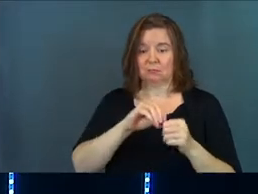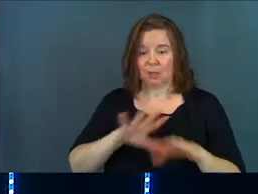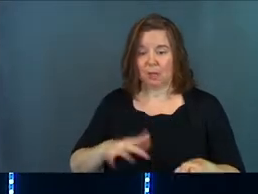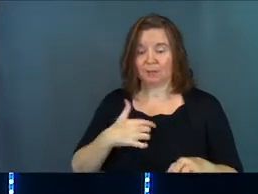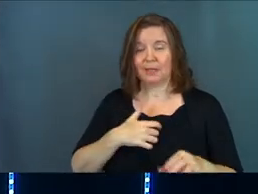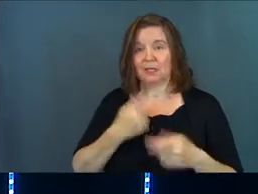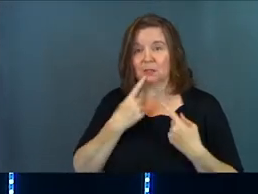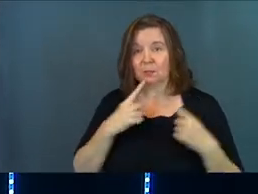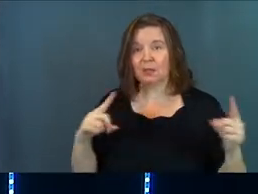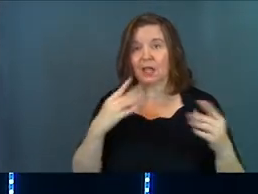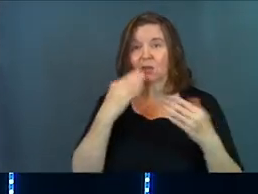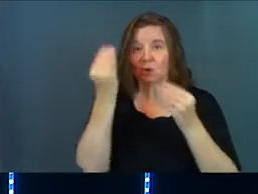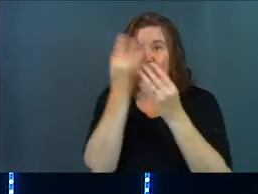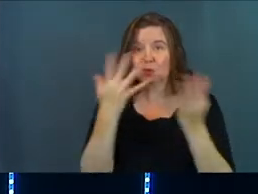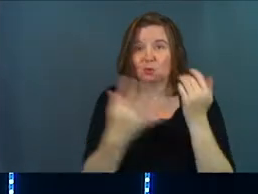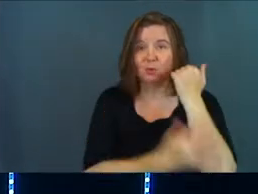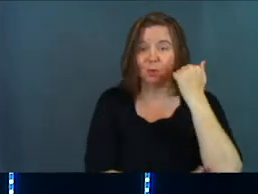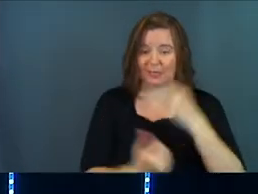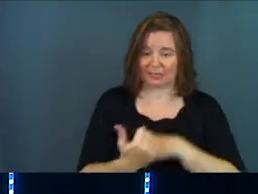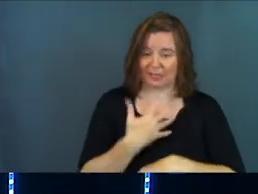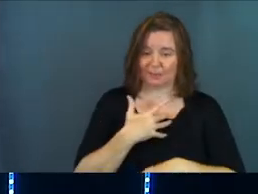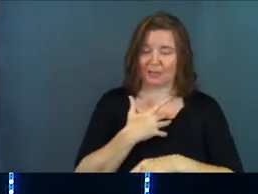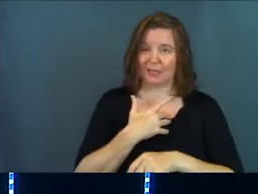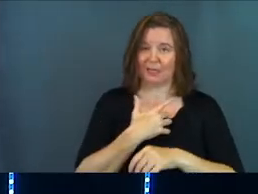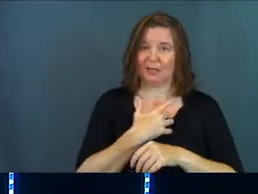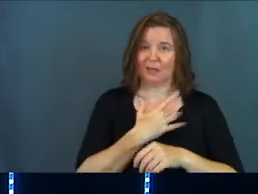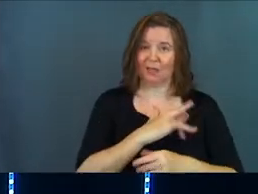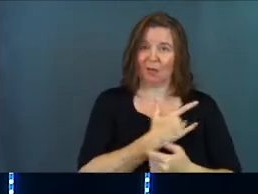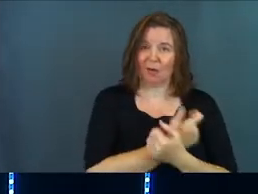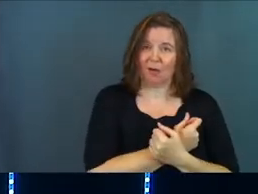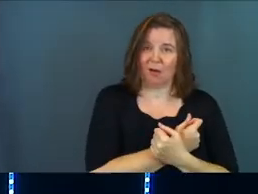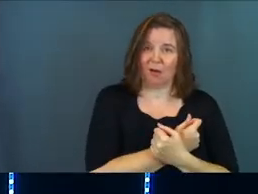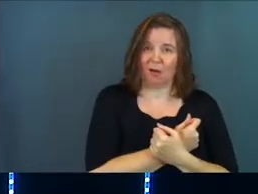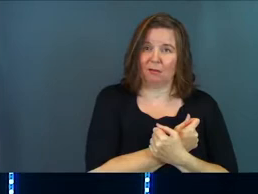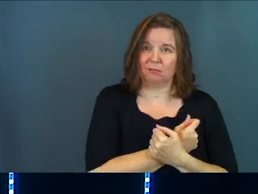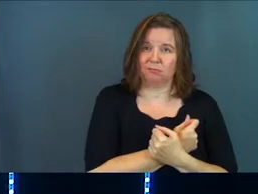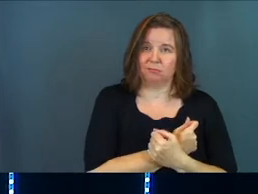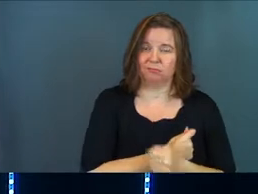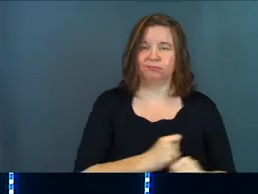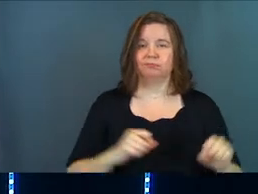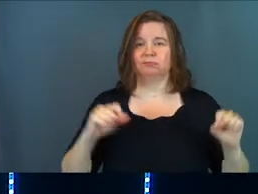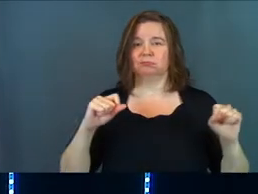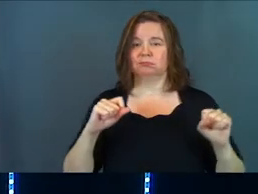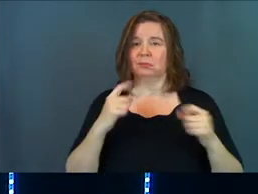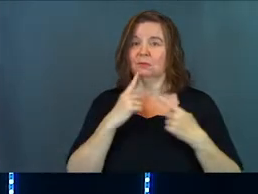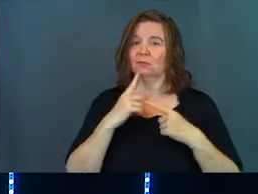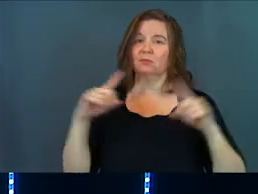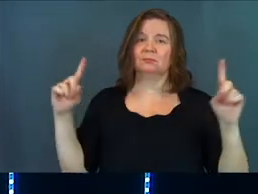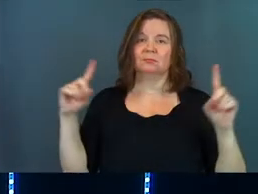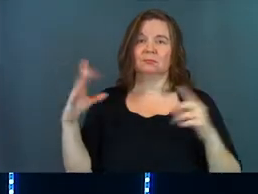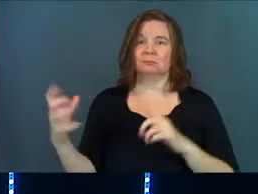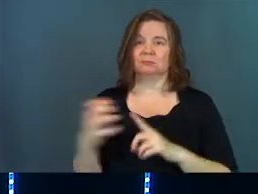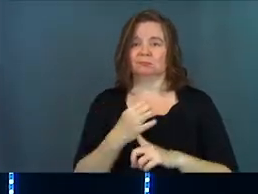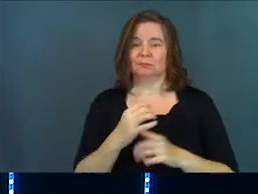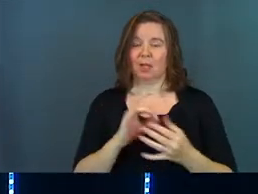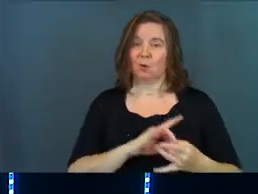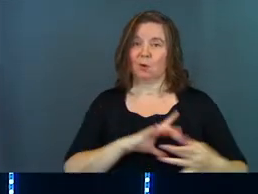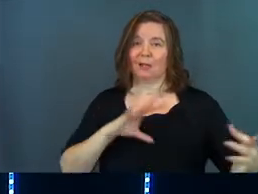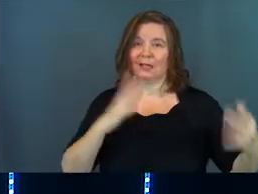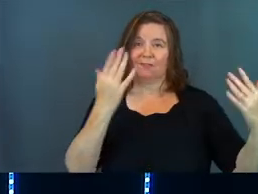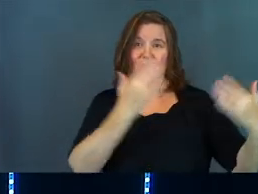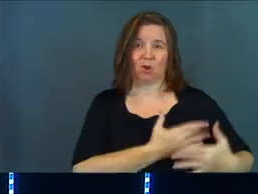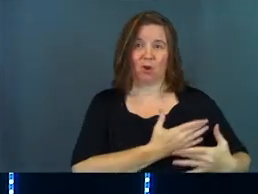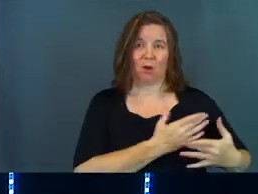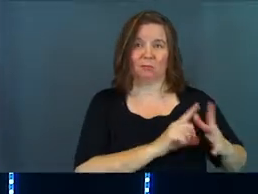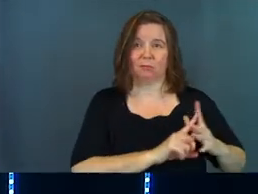good news to the poor. He has sent me to bind up the brokenhearted, to proclaim freedom for the captives and release from darkness